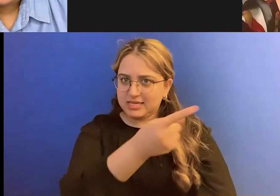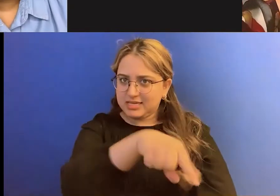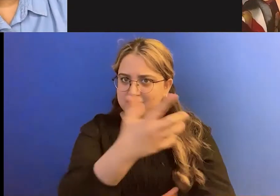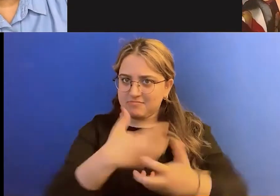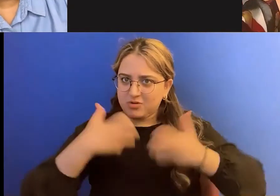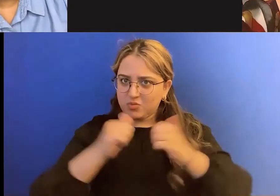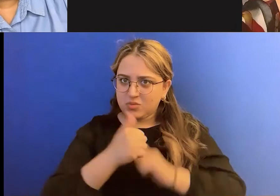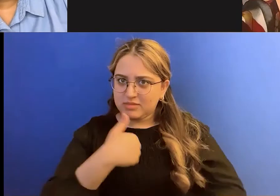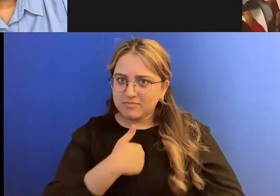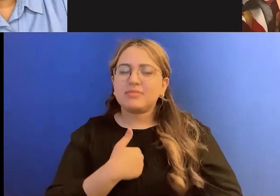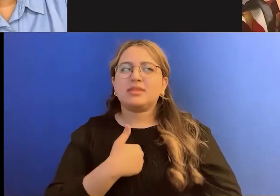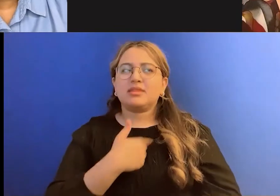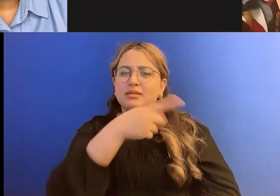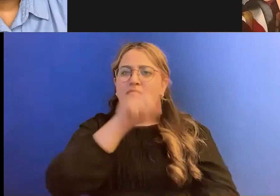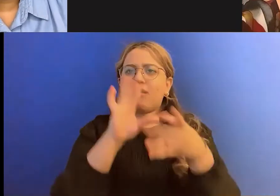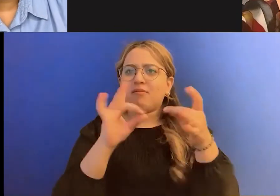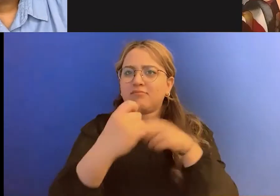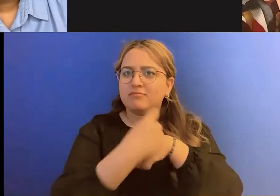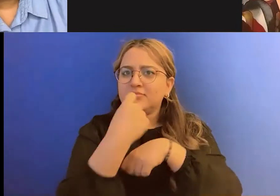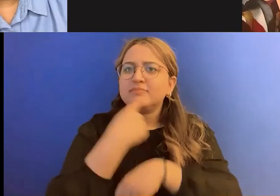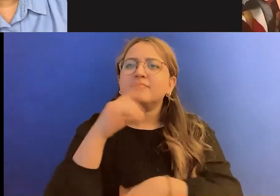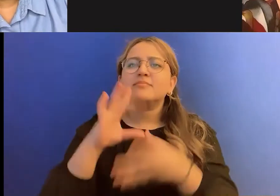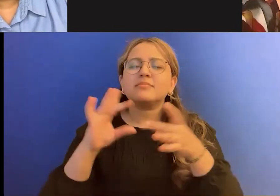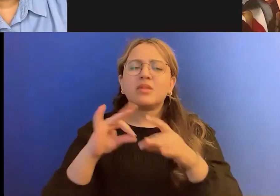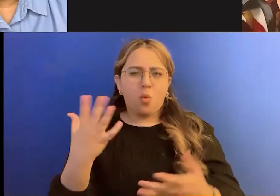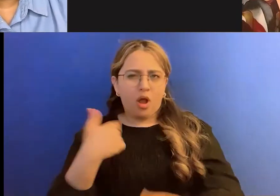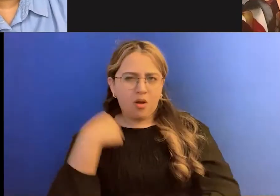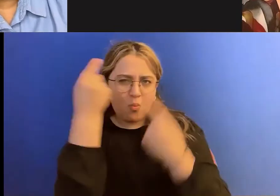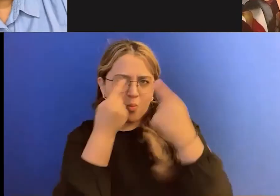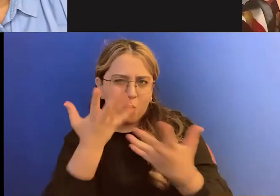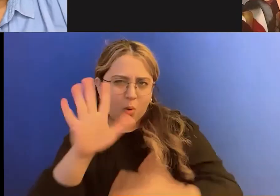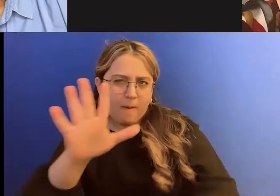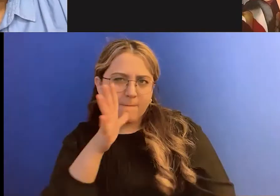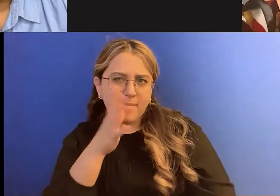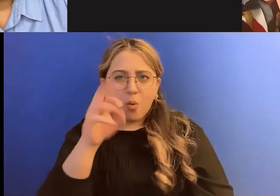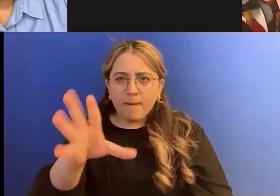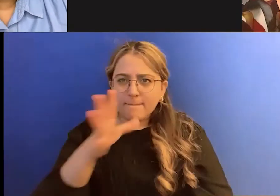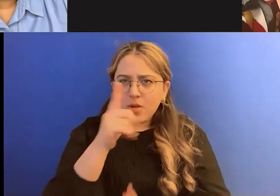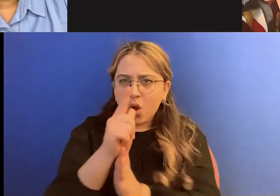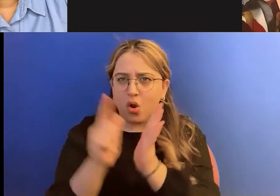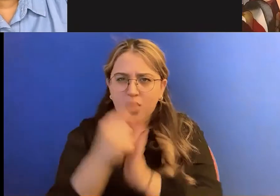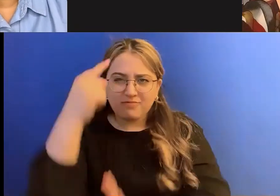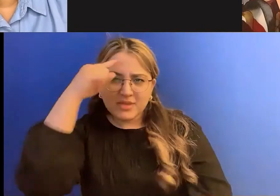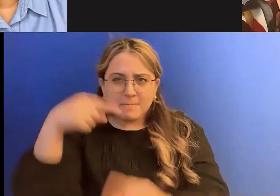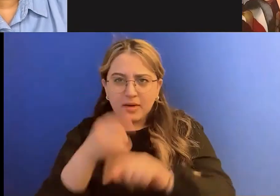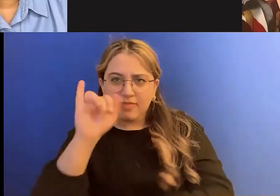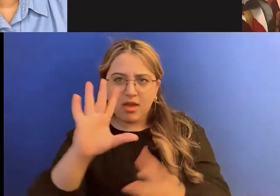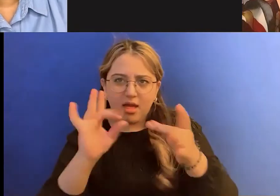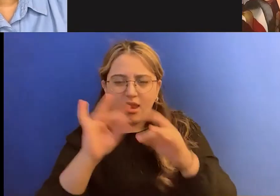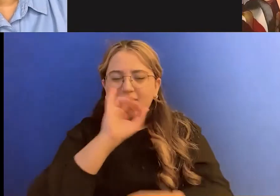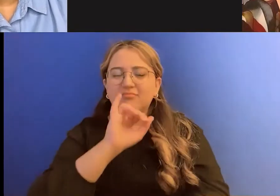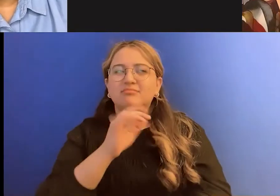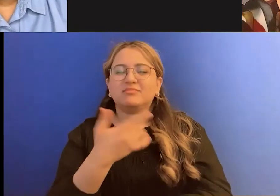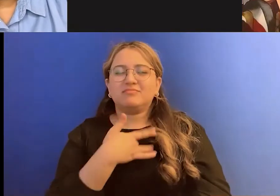would think and what I wonder what your mother-in-law would think to kind of, you know, give me a low blow. And I'm just like, well, you know,